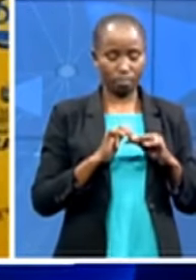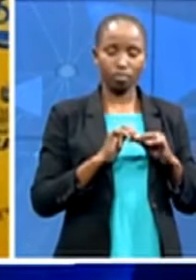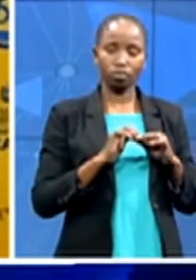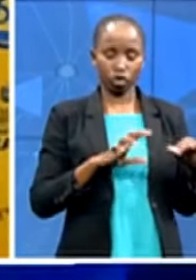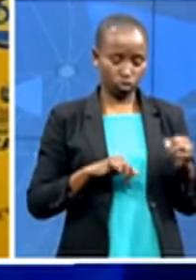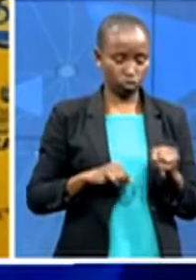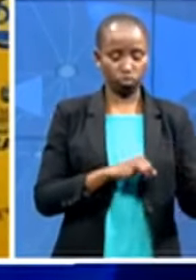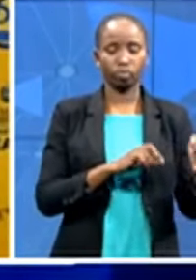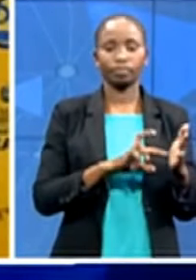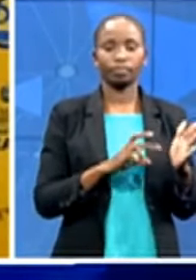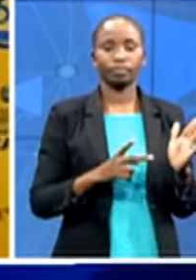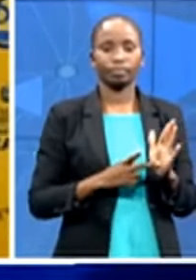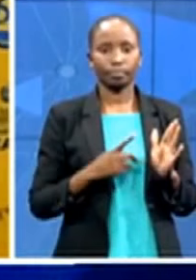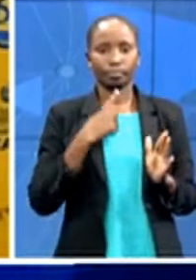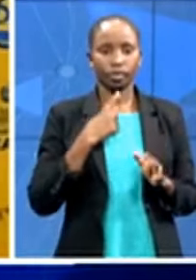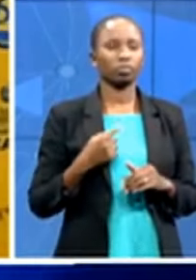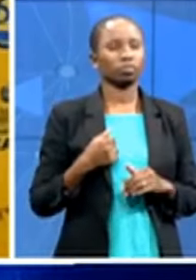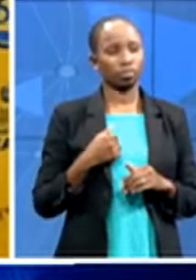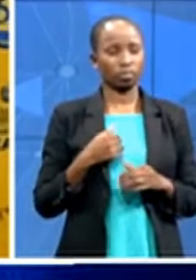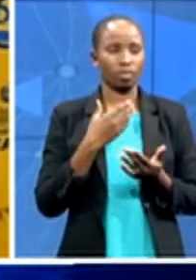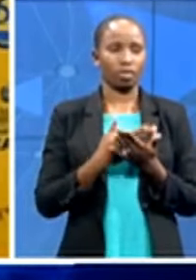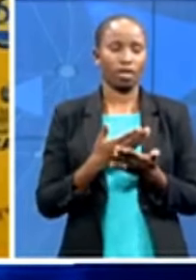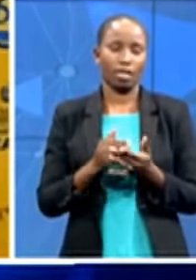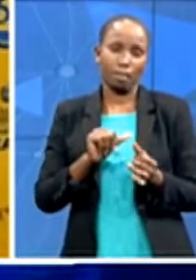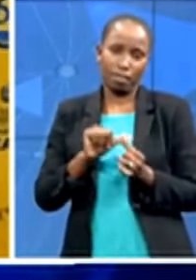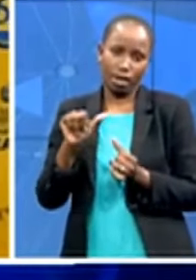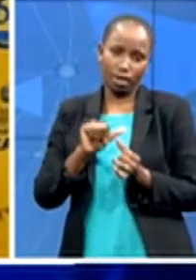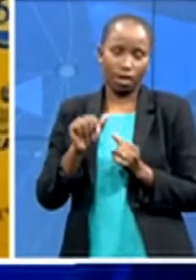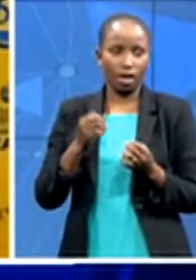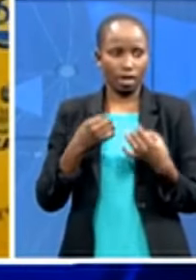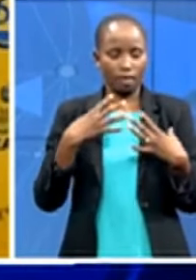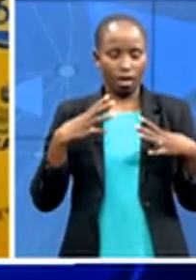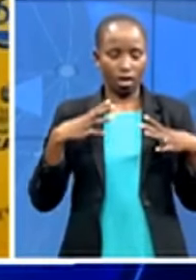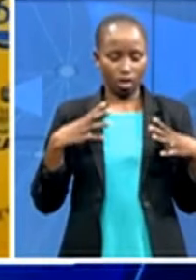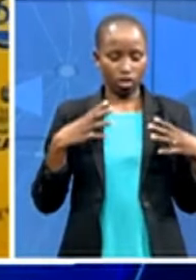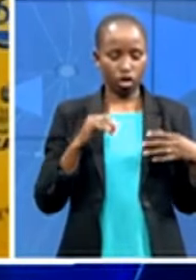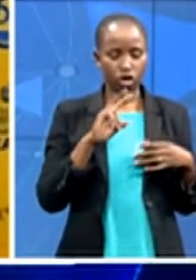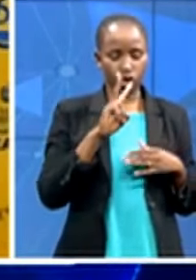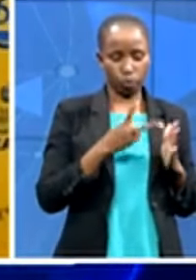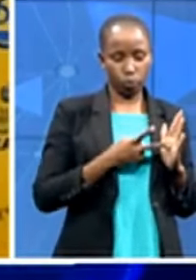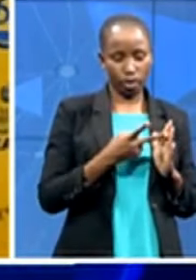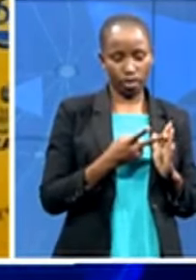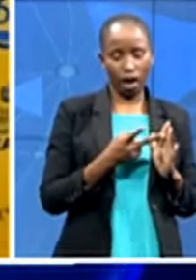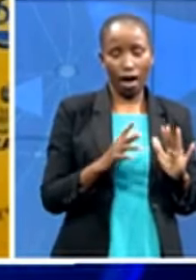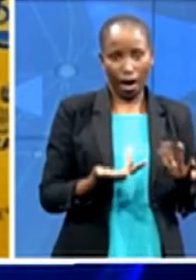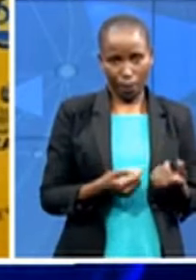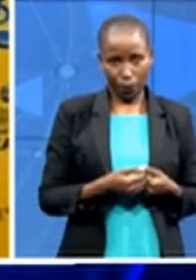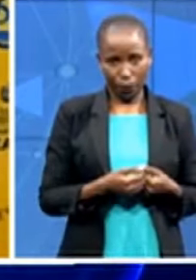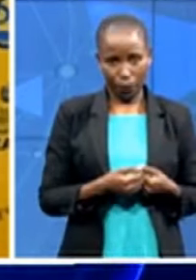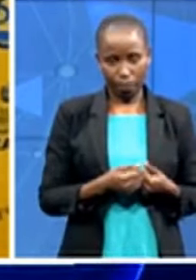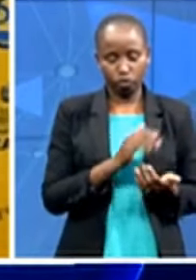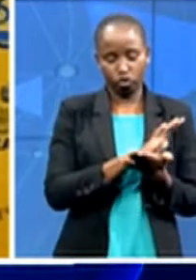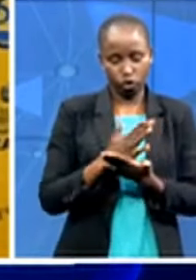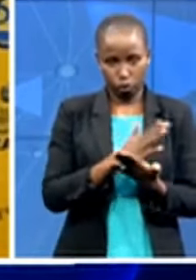yourself at most tools to vaccinate that number and it will be you will be starting with the sites that's where we